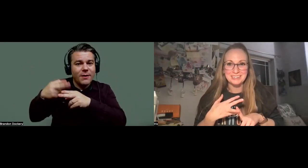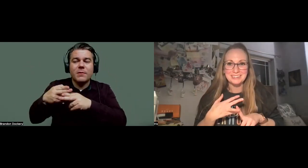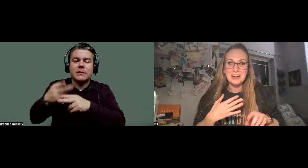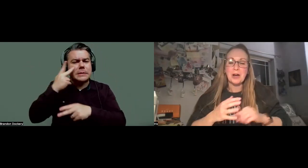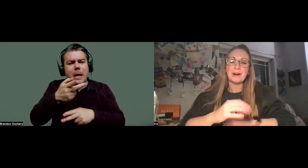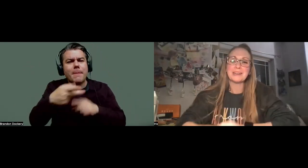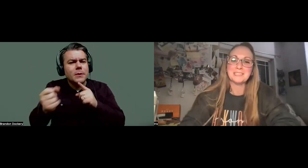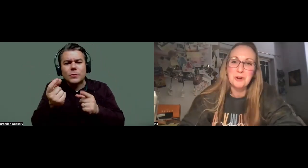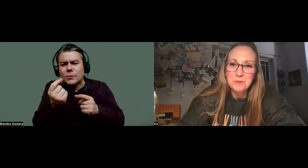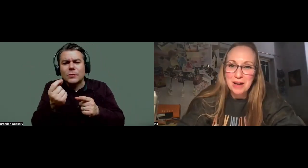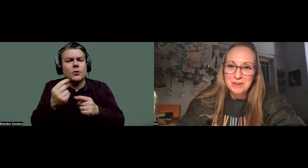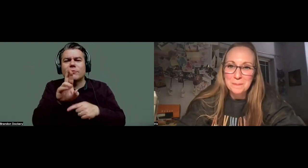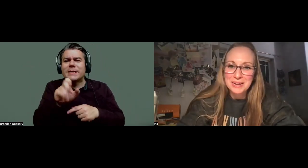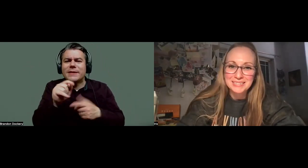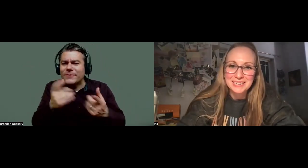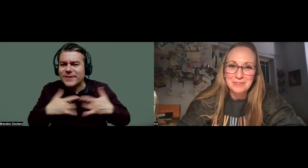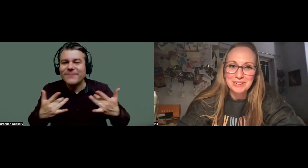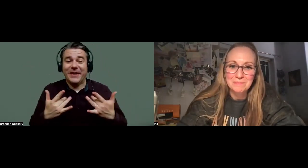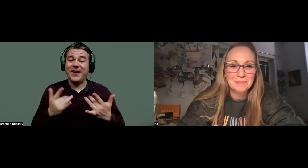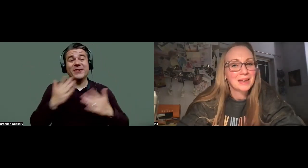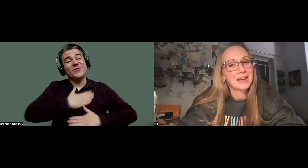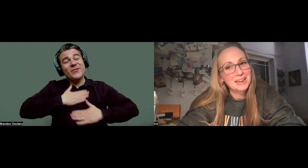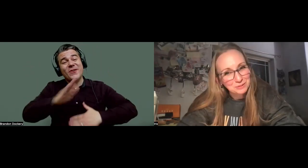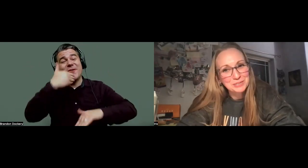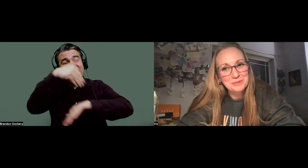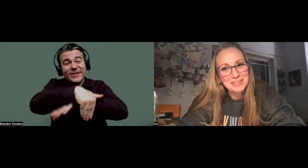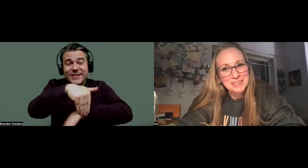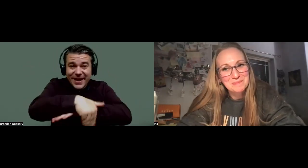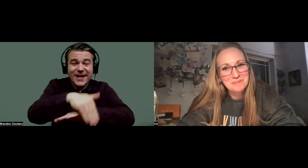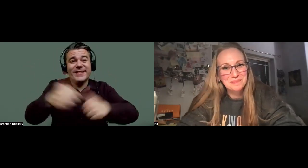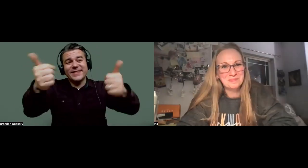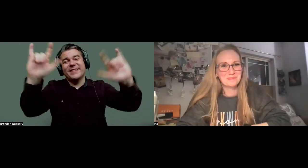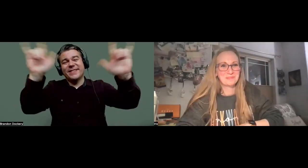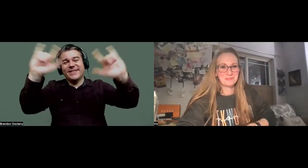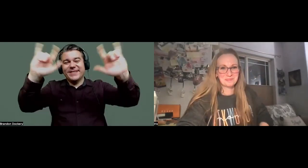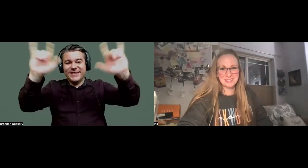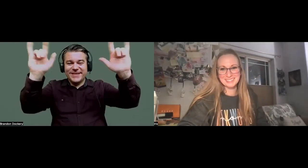is the reset. All right, guys, I hope you have an amazing evening and I will see you next time.